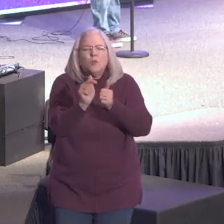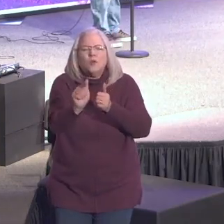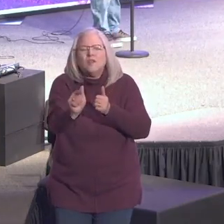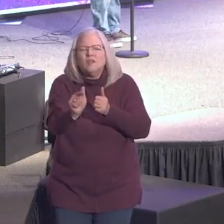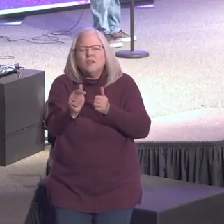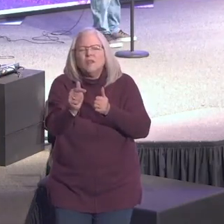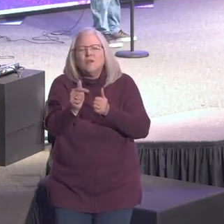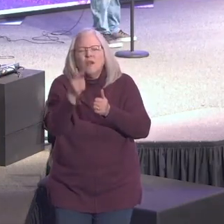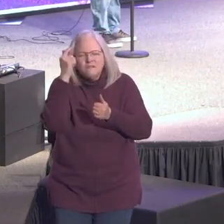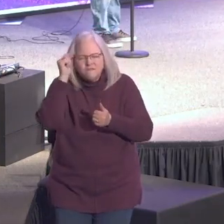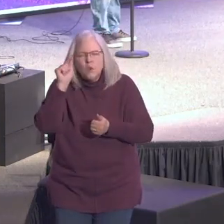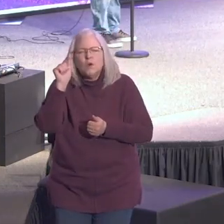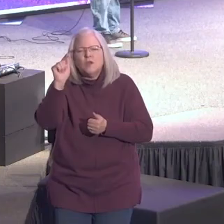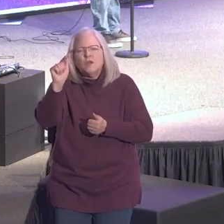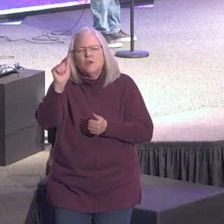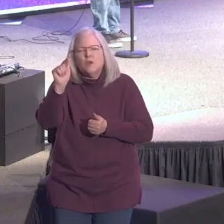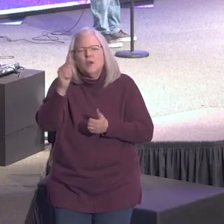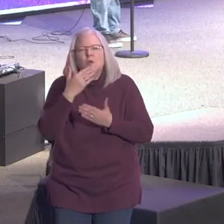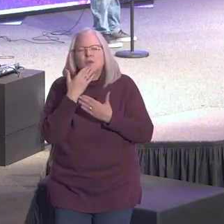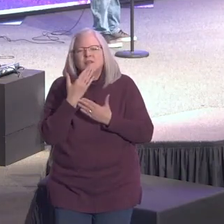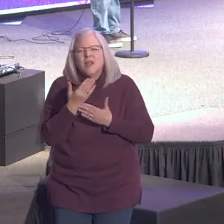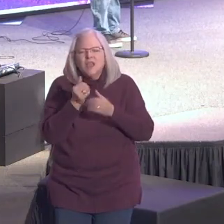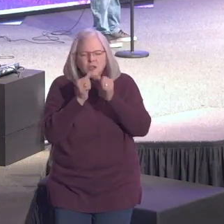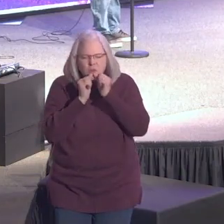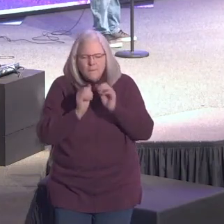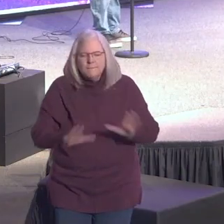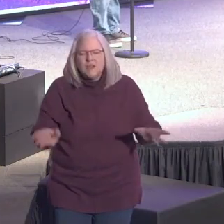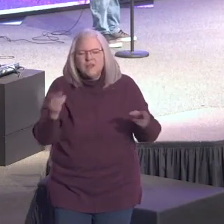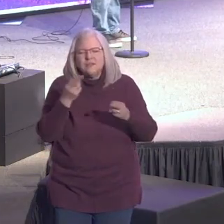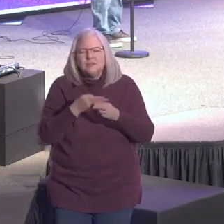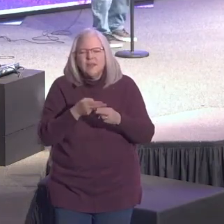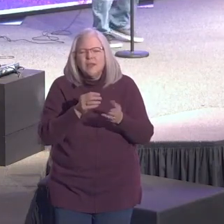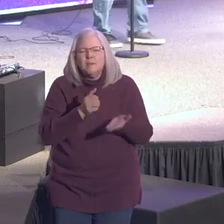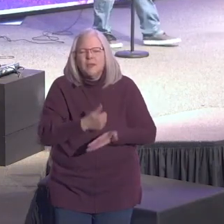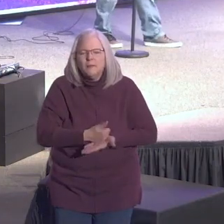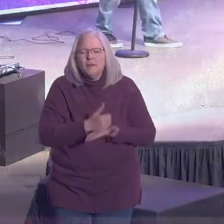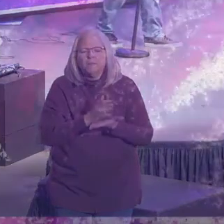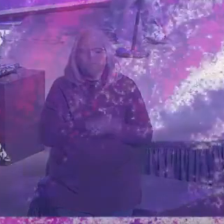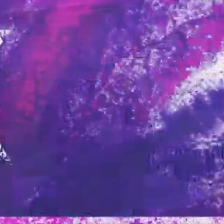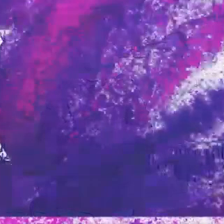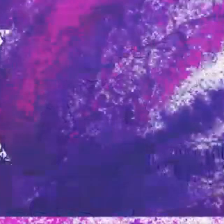do. And we thank you in his blessed name. Amen. Amen. Amen.